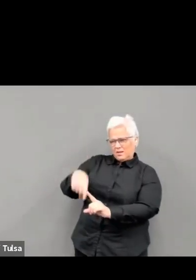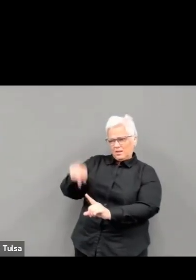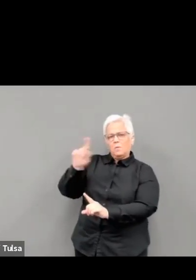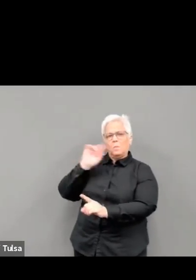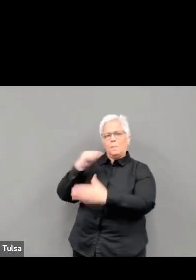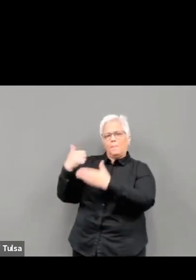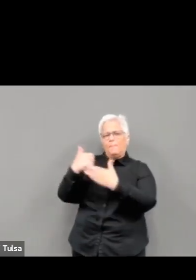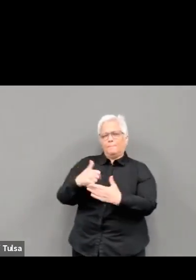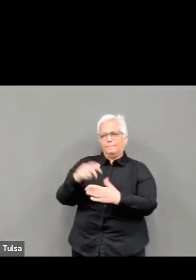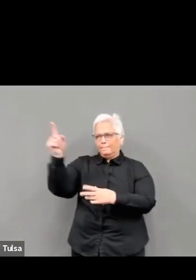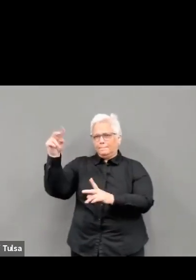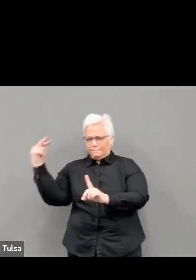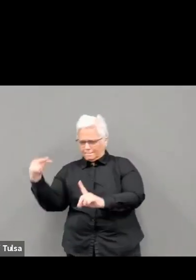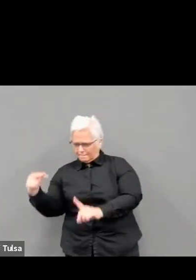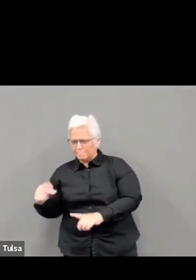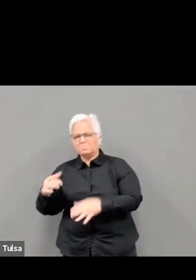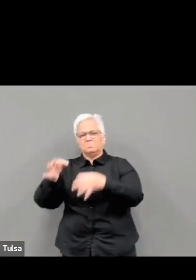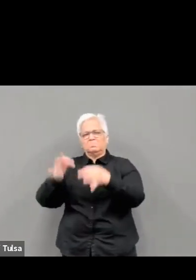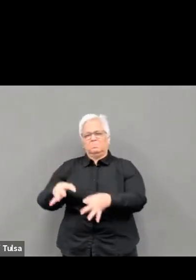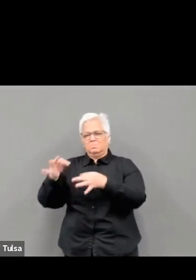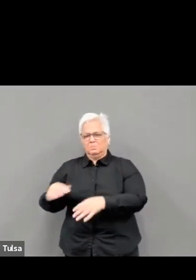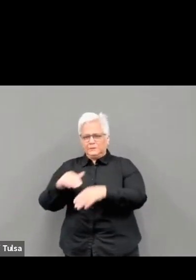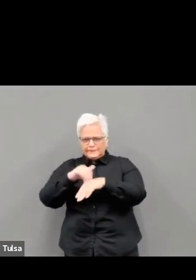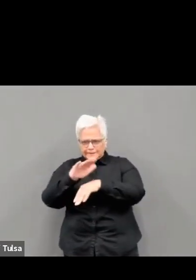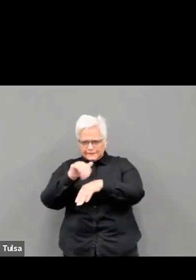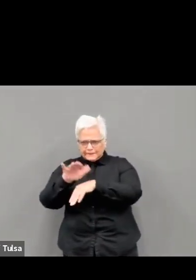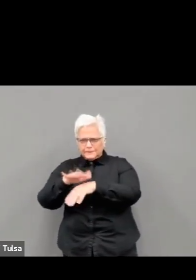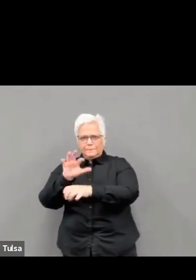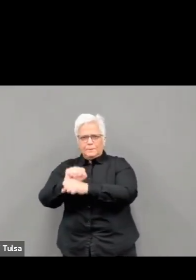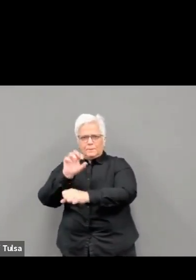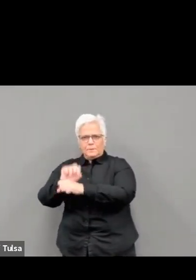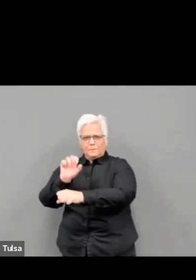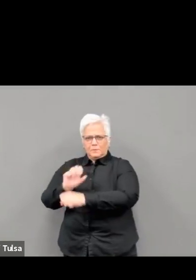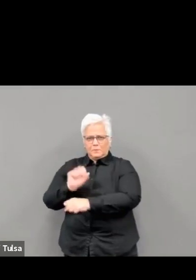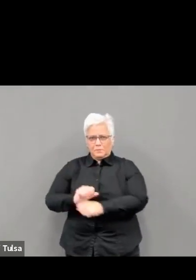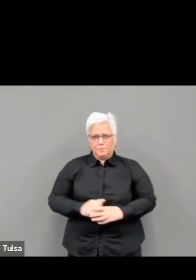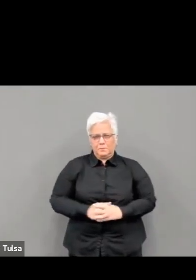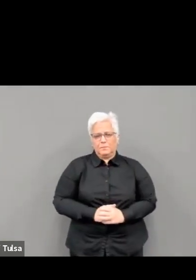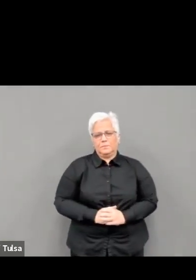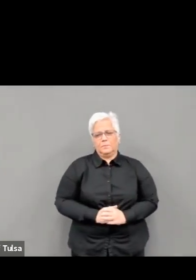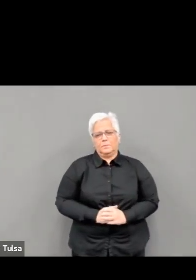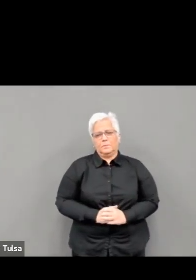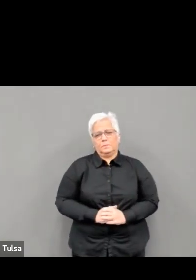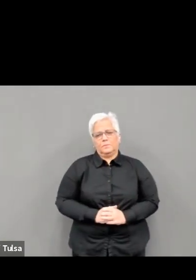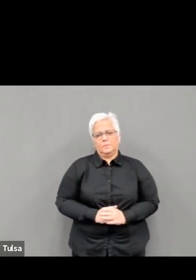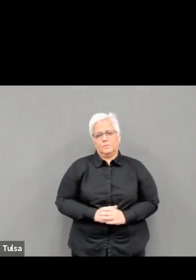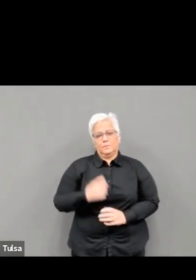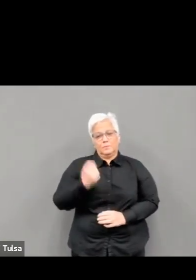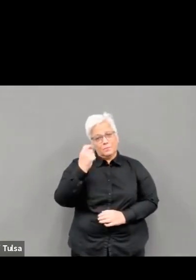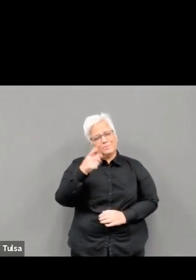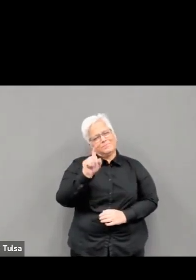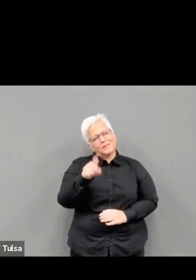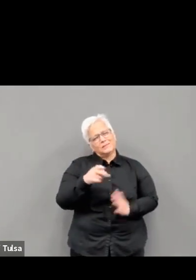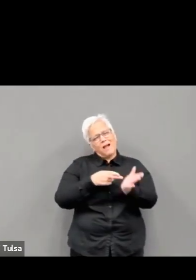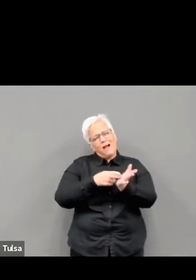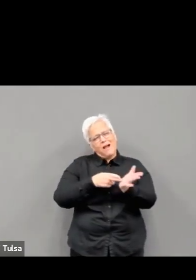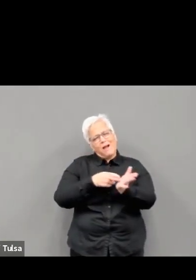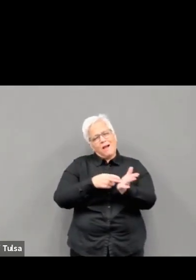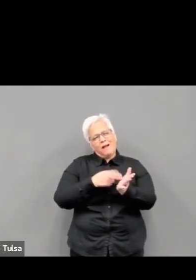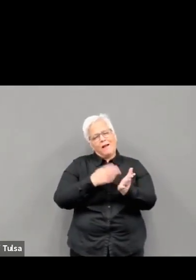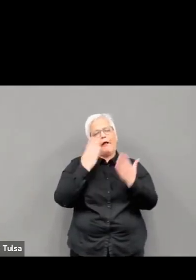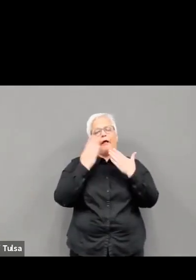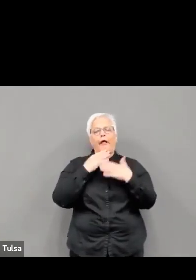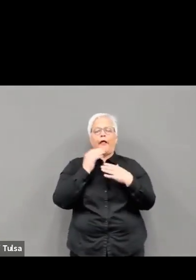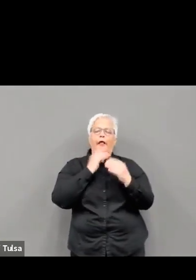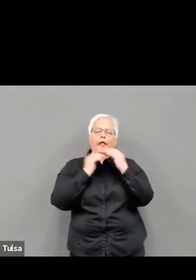you are not truthful in your responses to the registration questions, you could be taking a vaccine opportunity for someone who has a high risk of dying from COVID